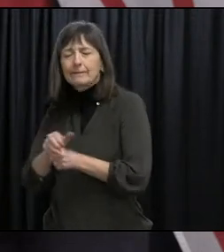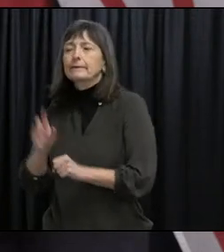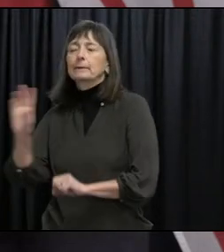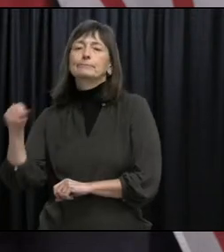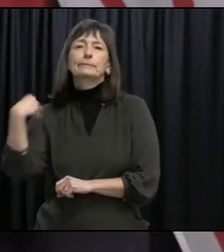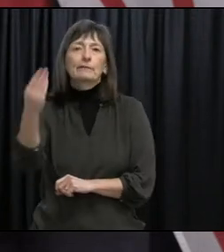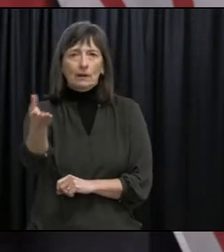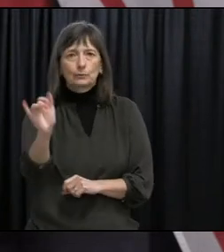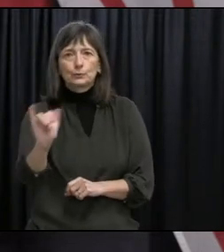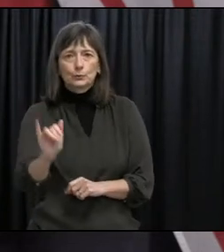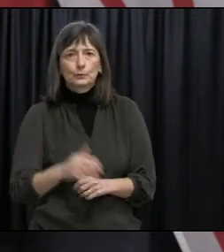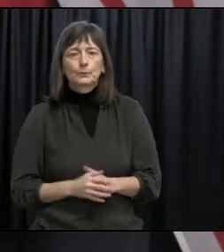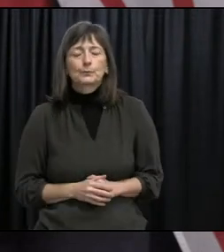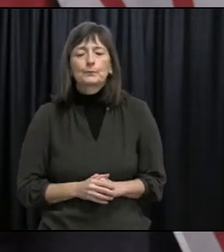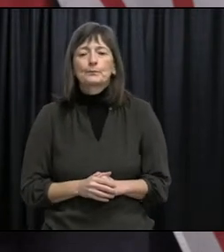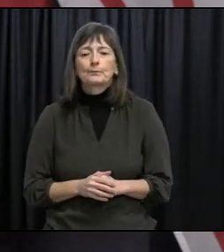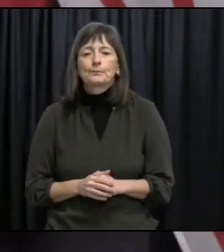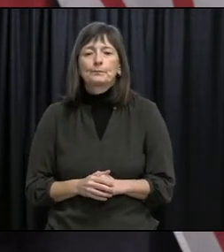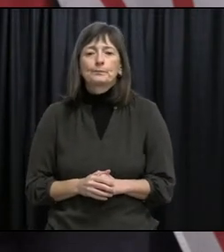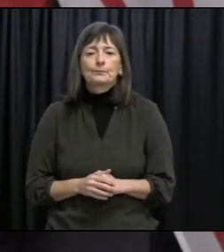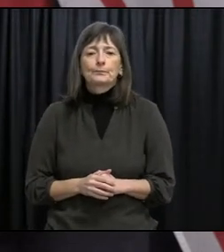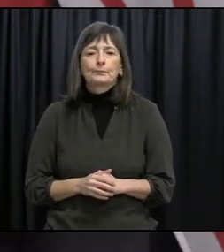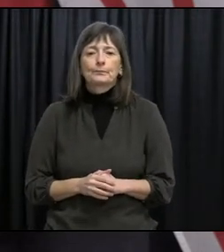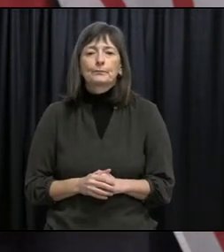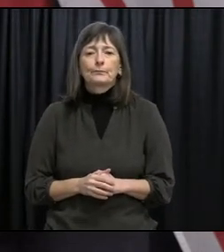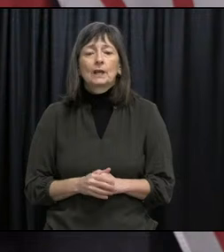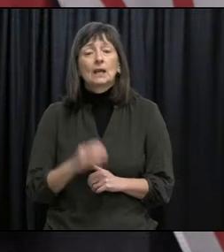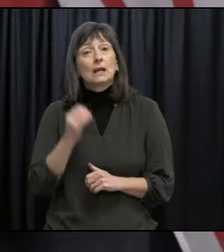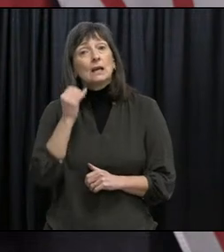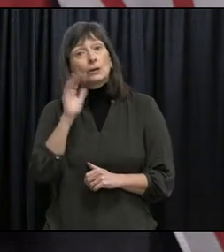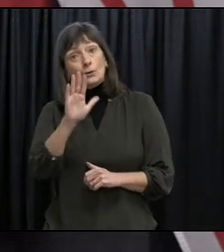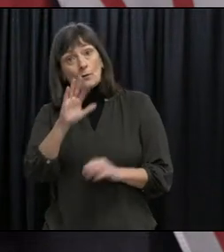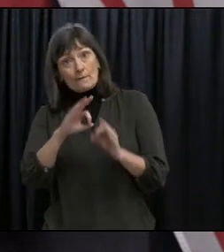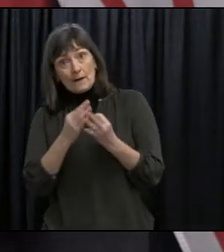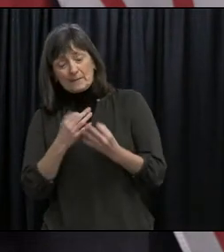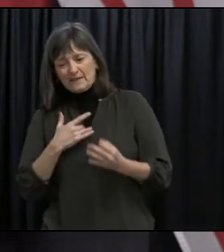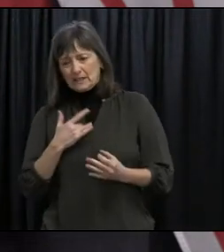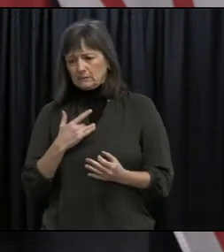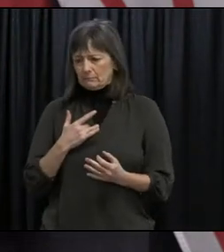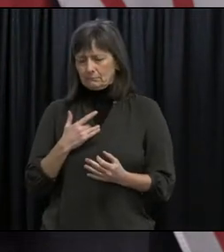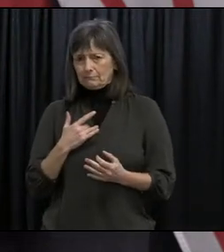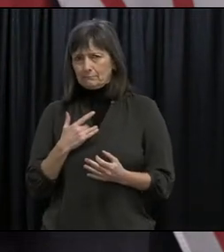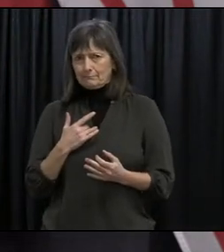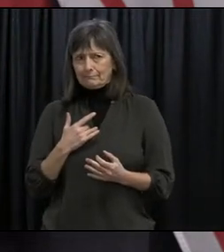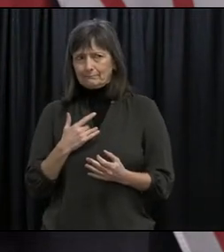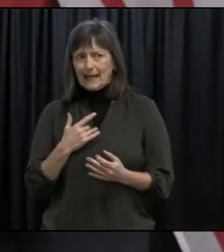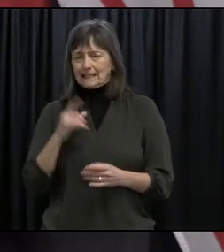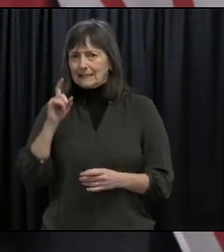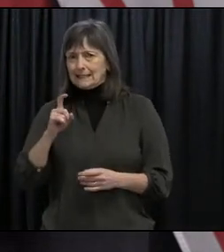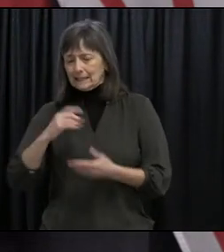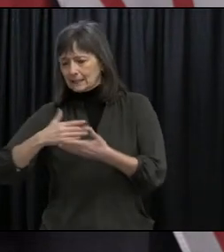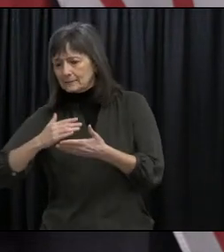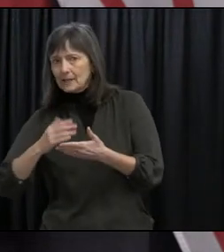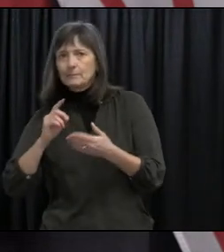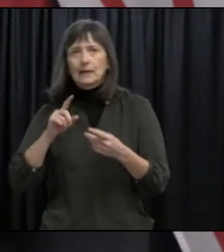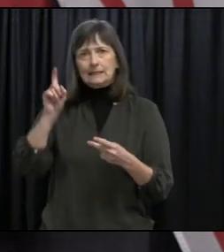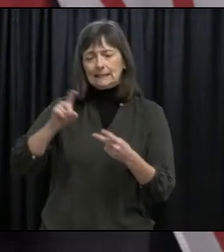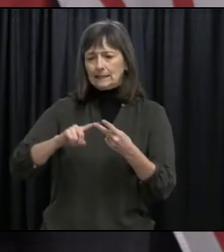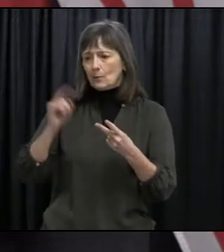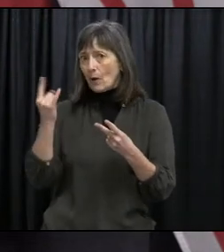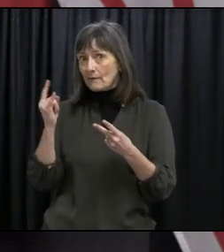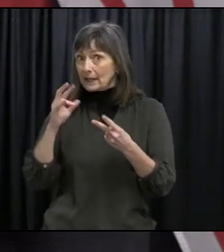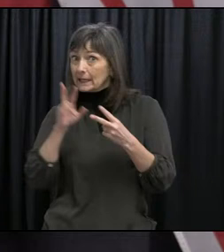any family who believes that they are not on the existing lists regarding devices or connectivity,